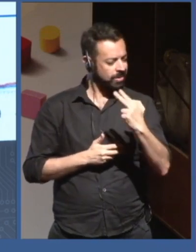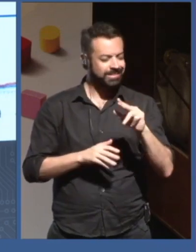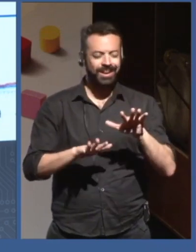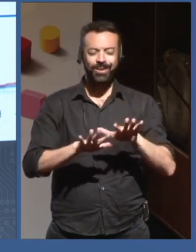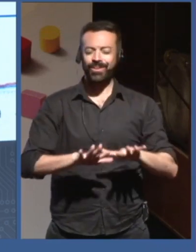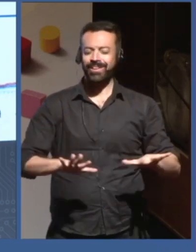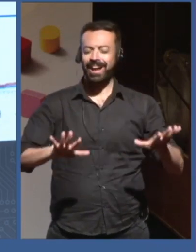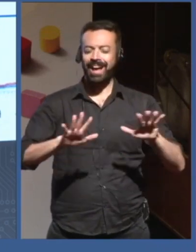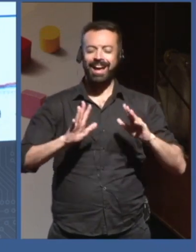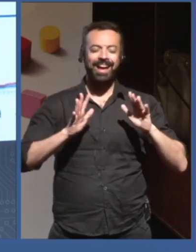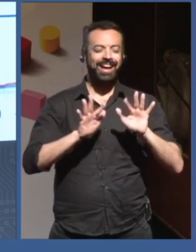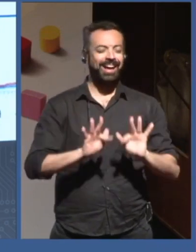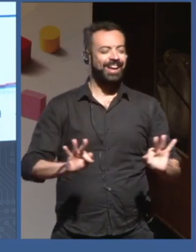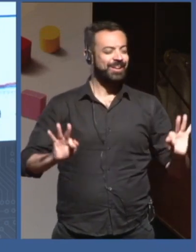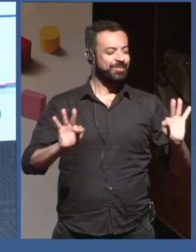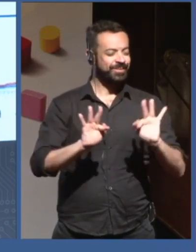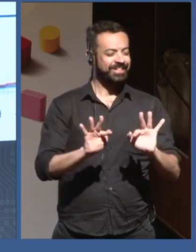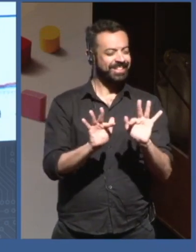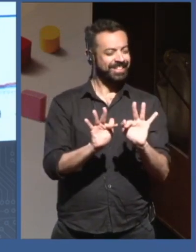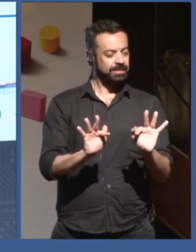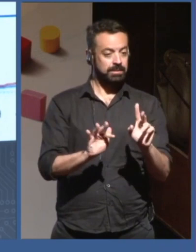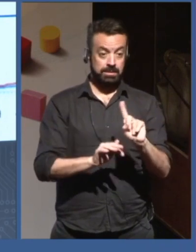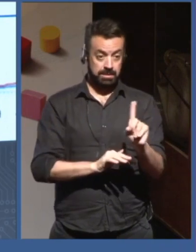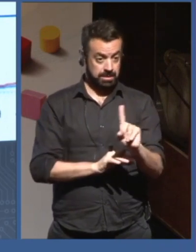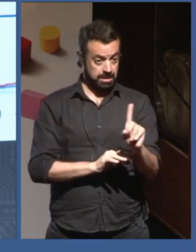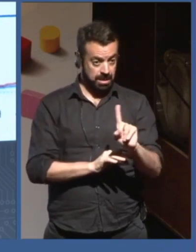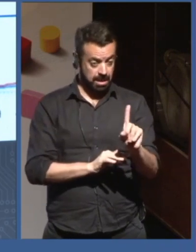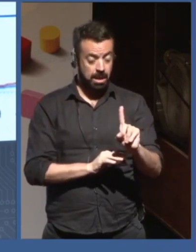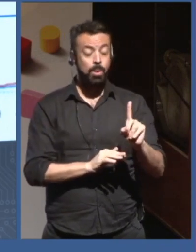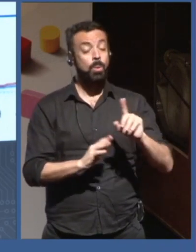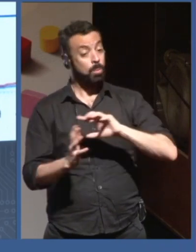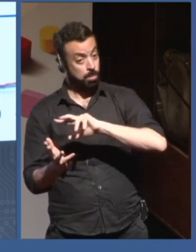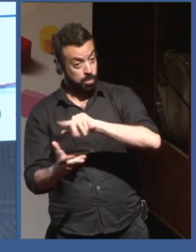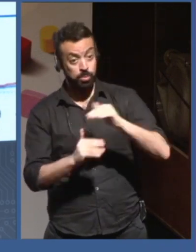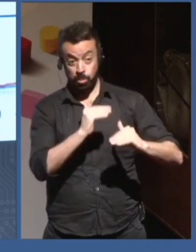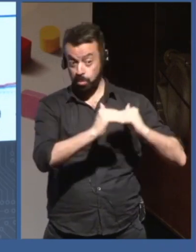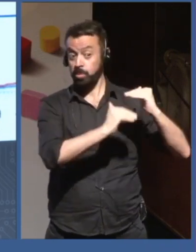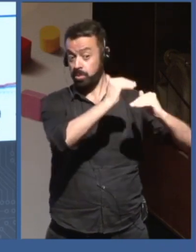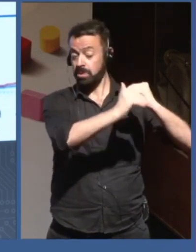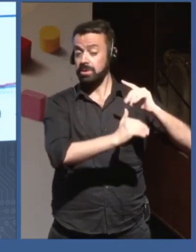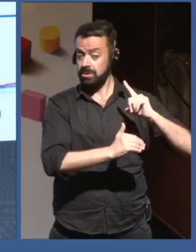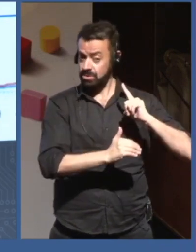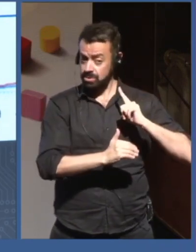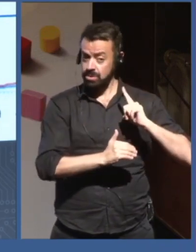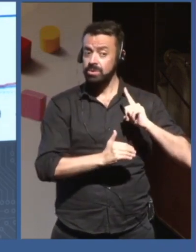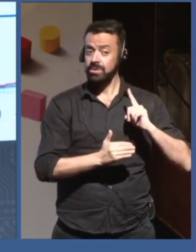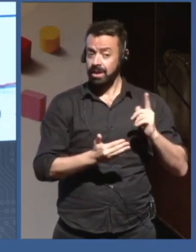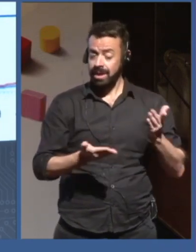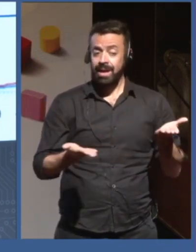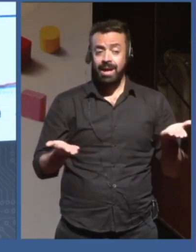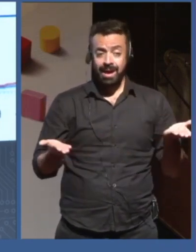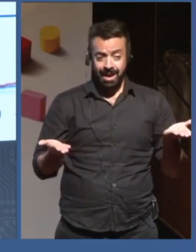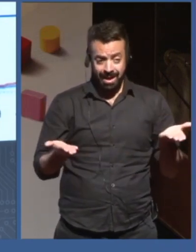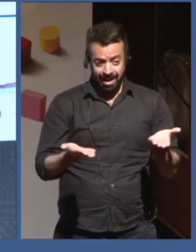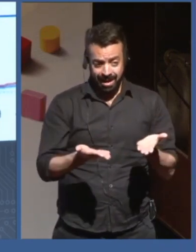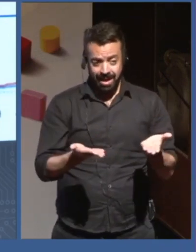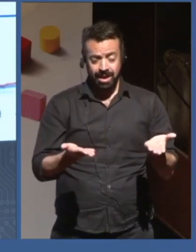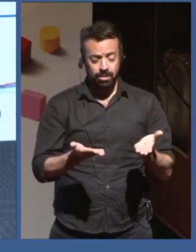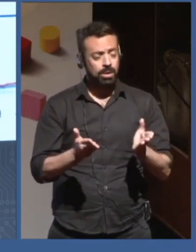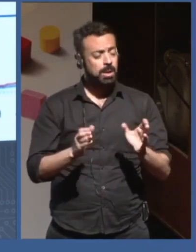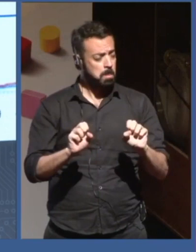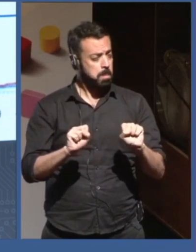extreme poverty. But still, there is a lot of room for improvement. And I think that data and